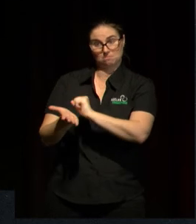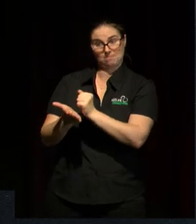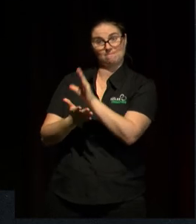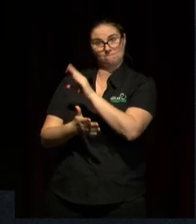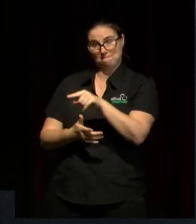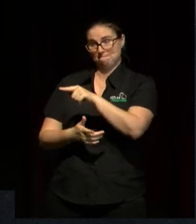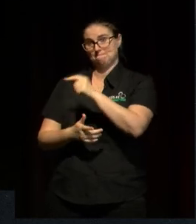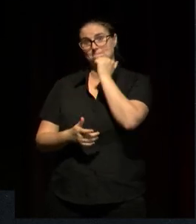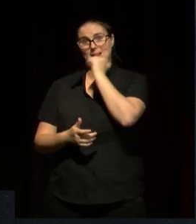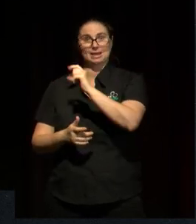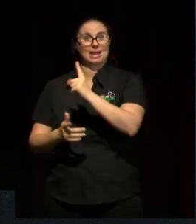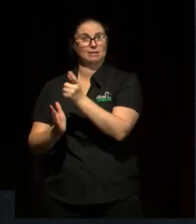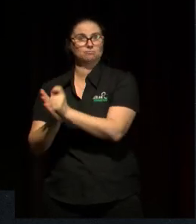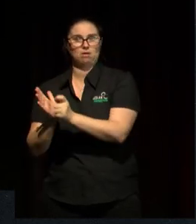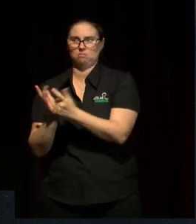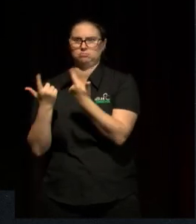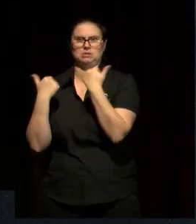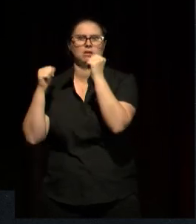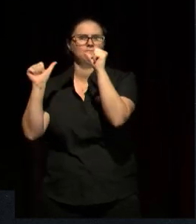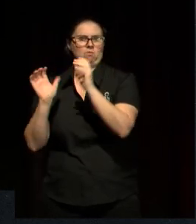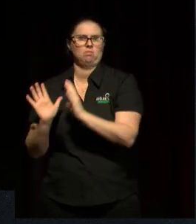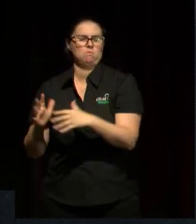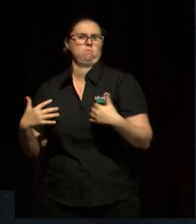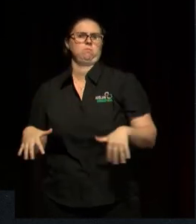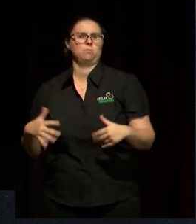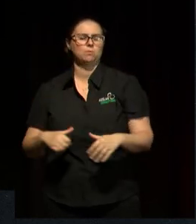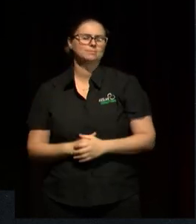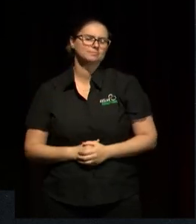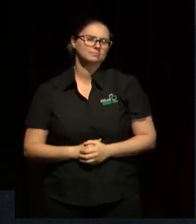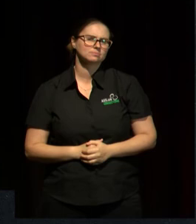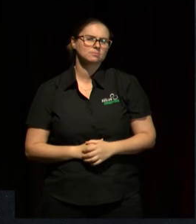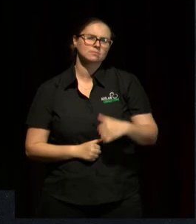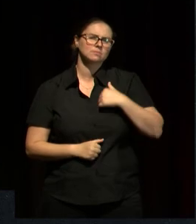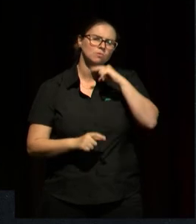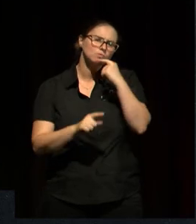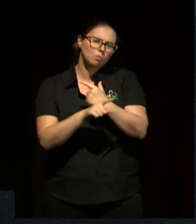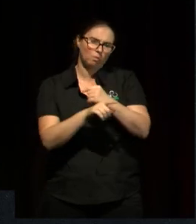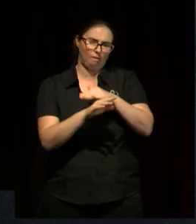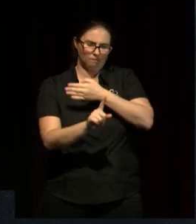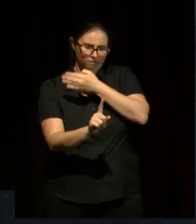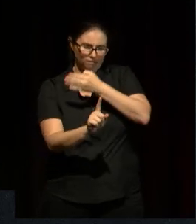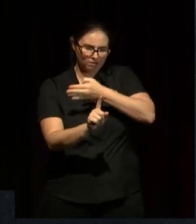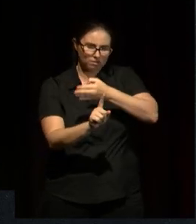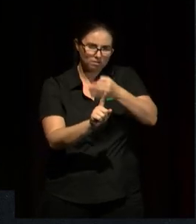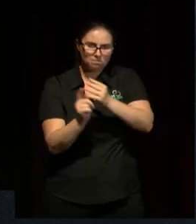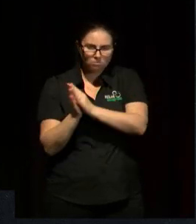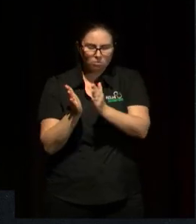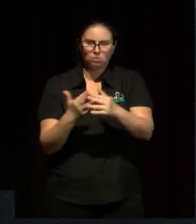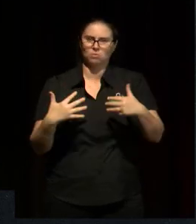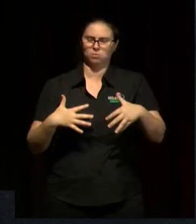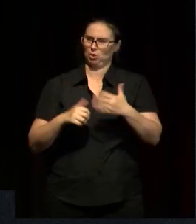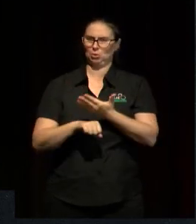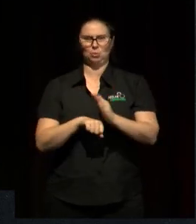critically successful. I mention these because this is quite a new innovation. Like, to see a State